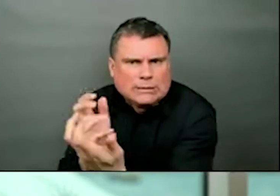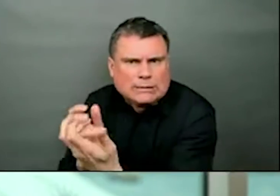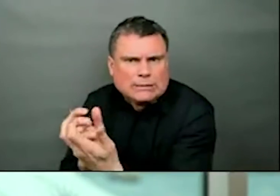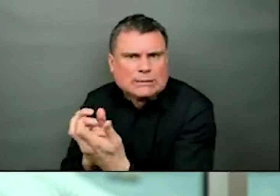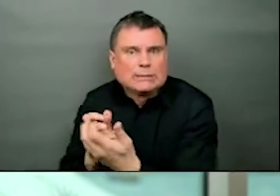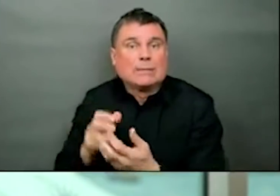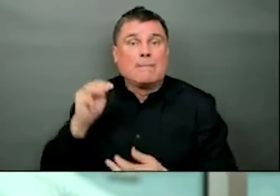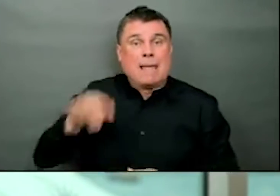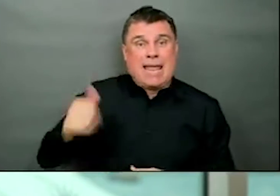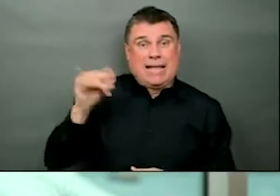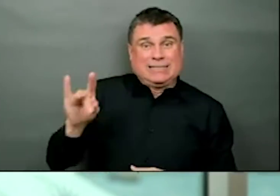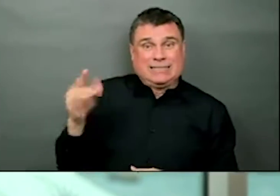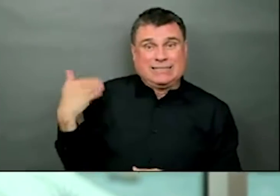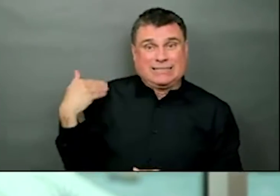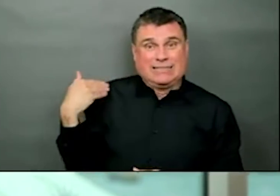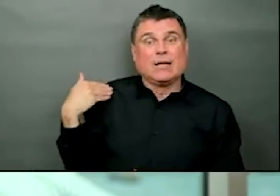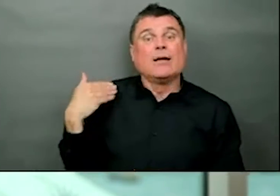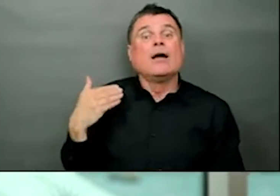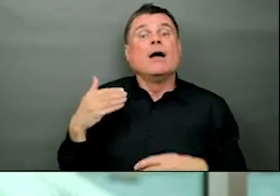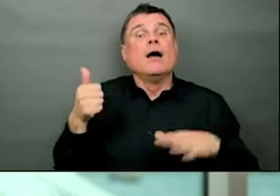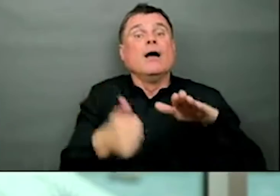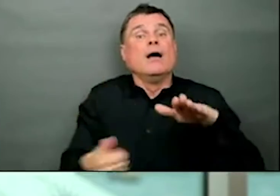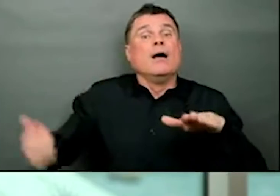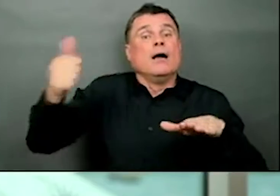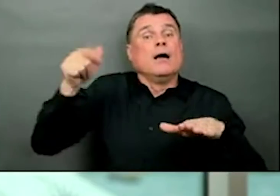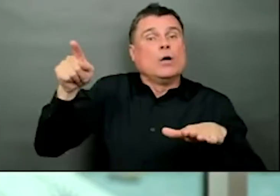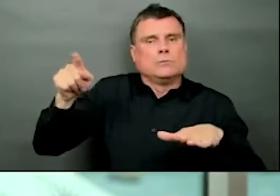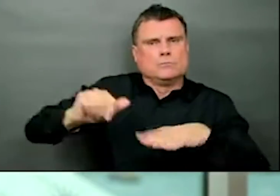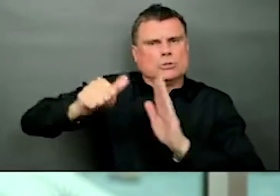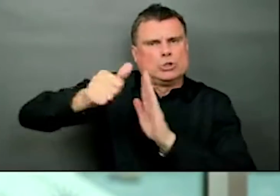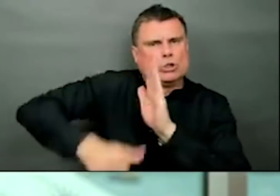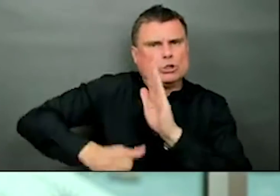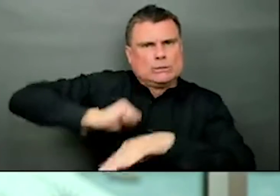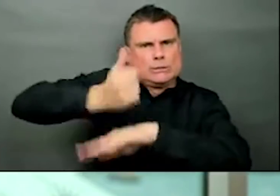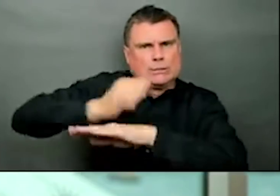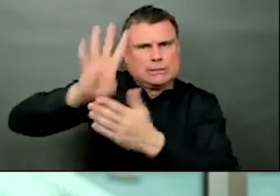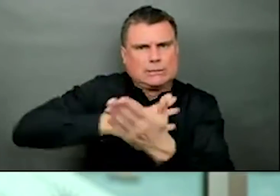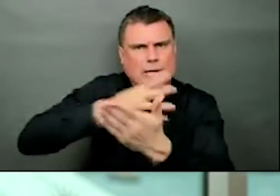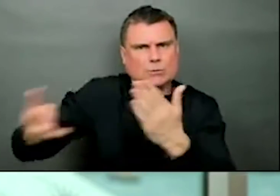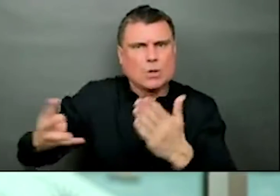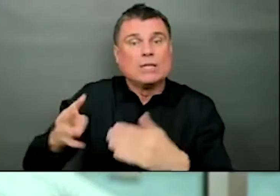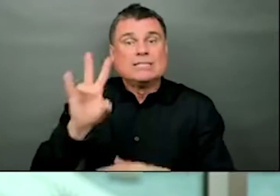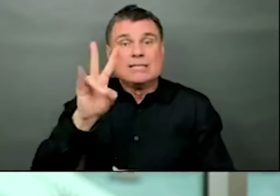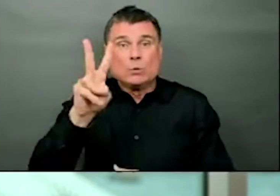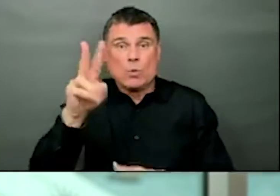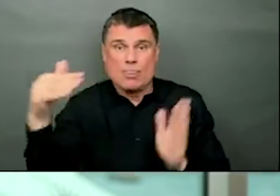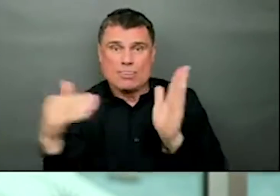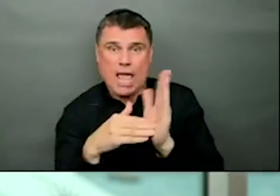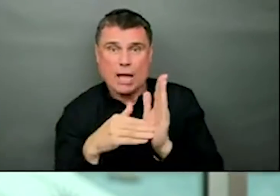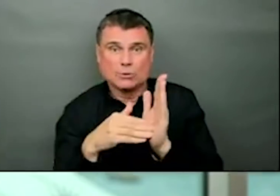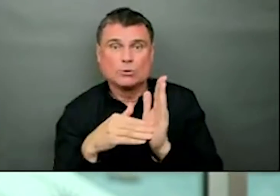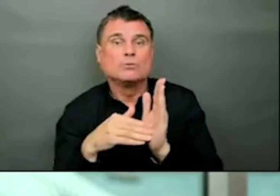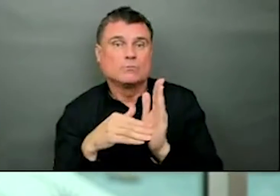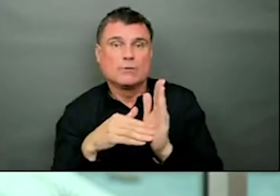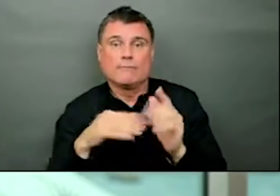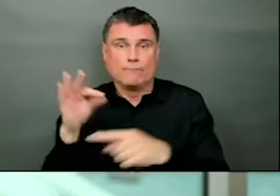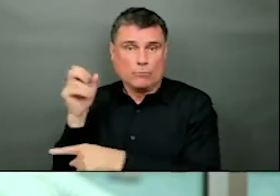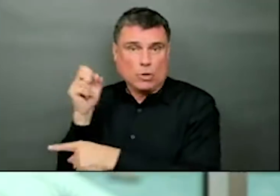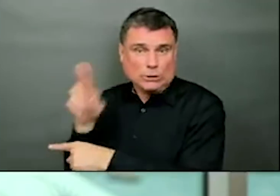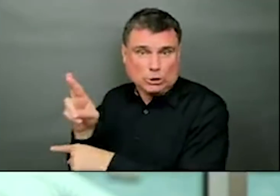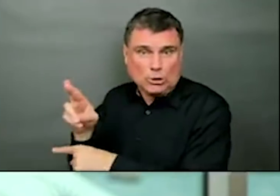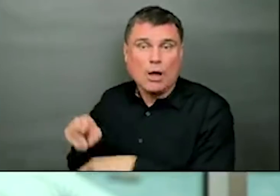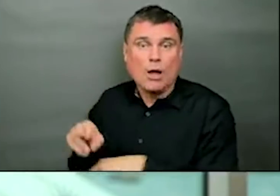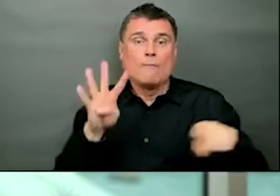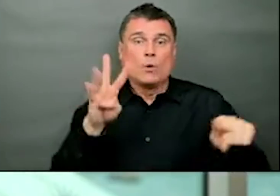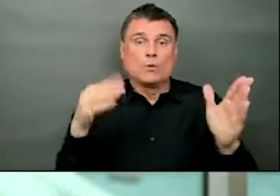launched the initiative, 70,352 surgeries completed in Fraser health, 47,723 in